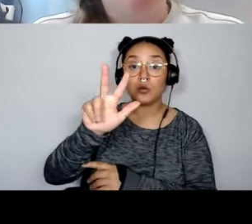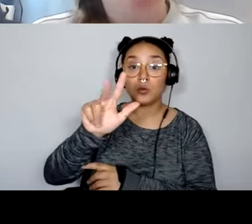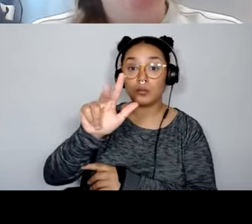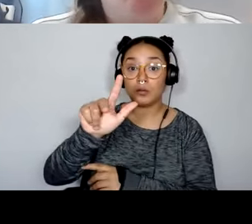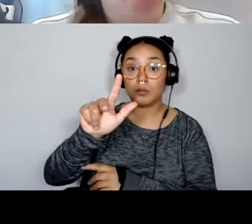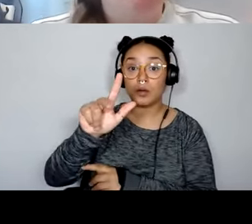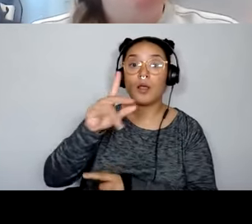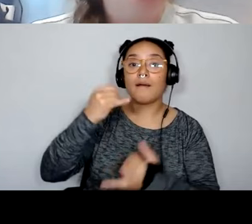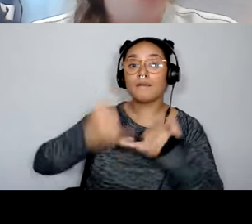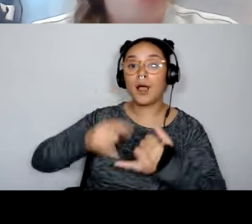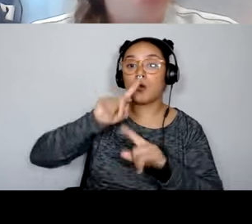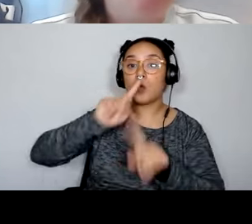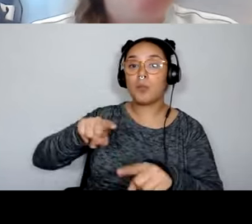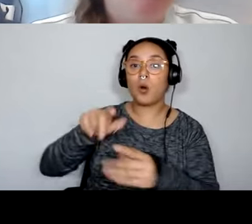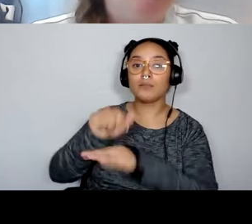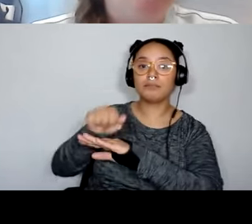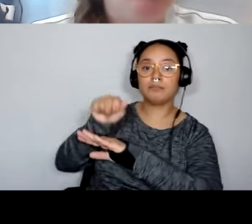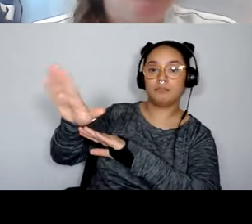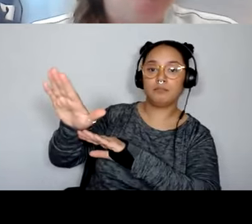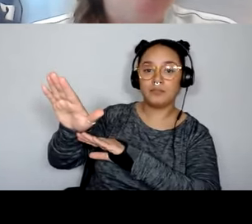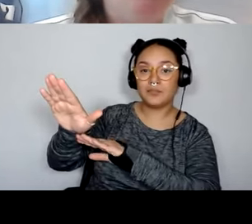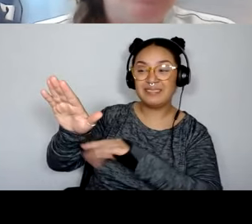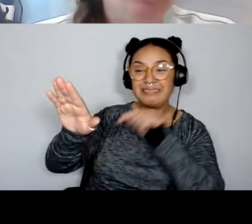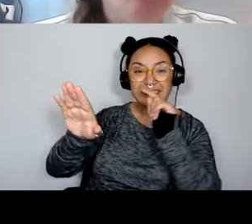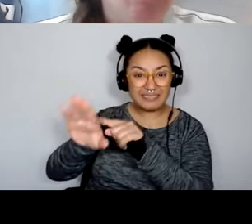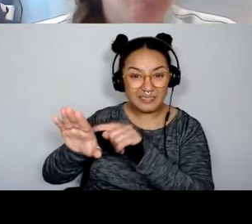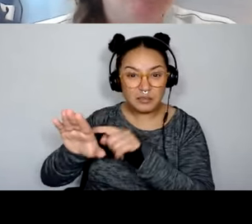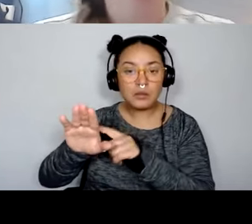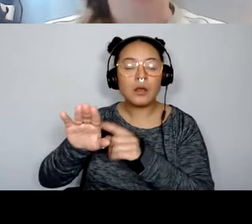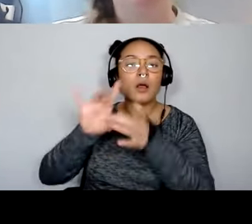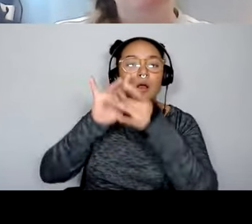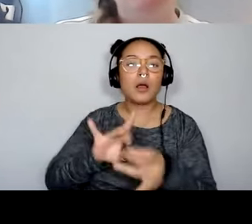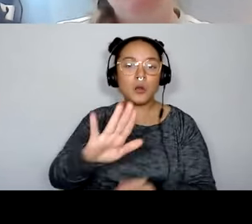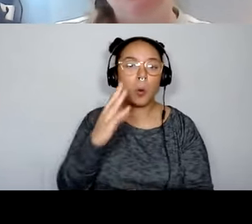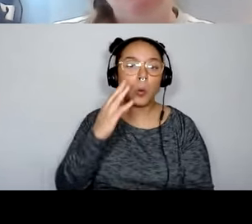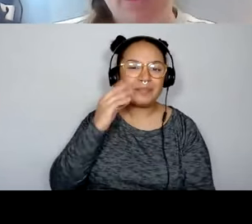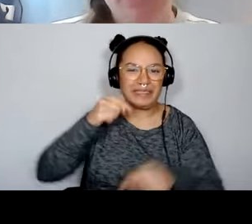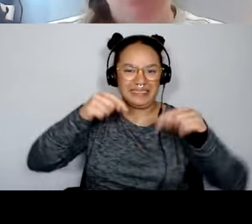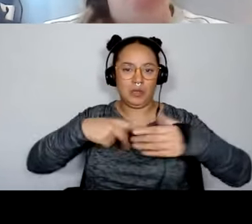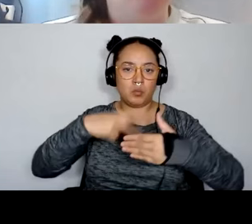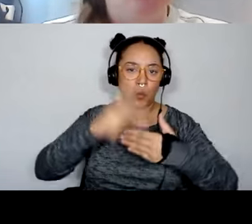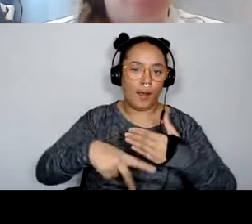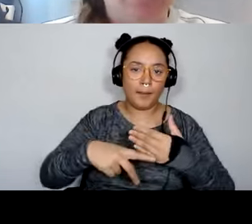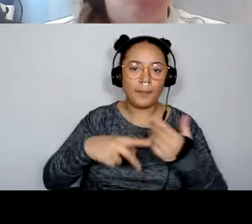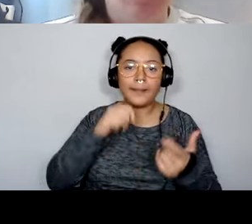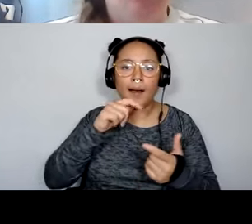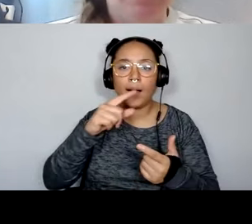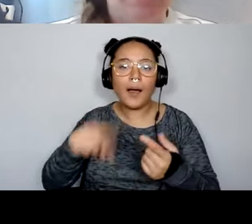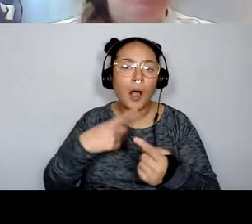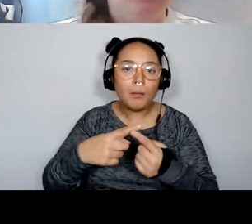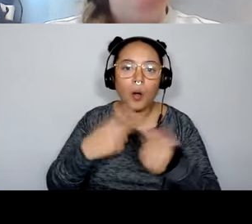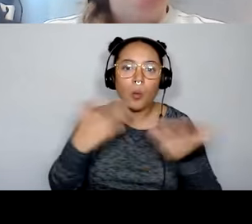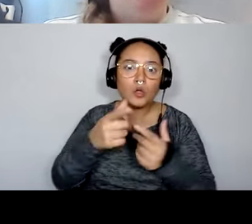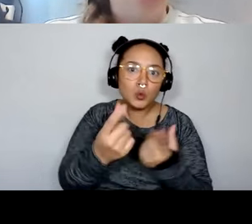your final report is going to be more about your experience in the program than it is going to be about what you actually